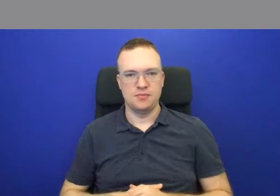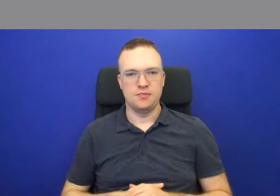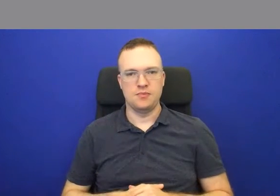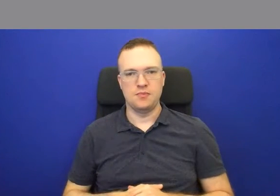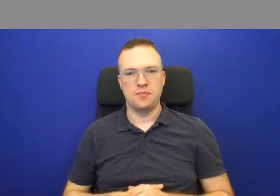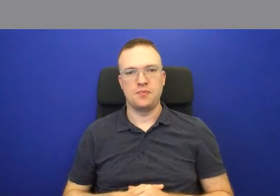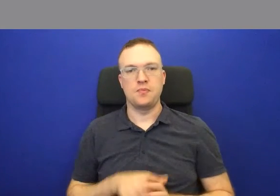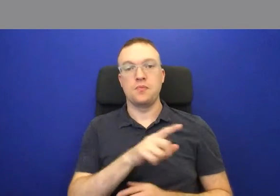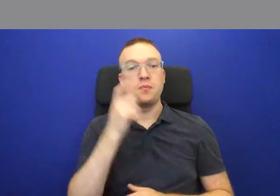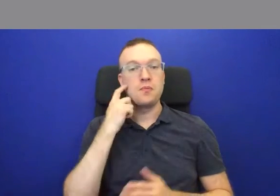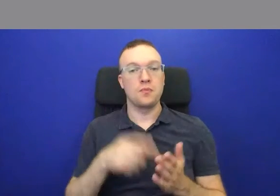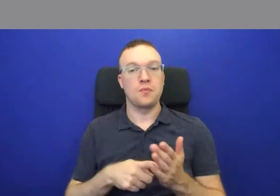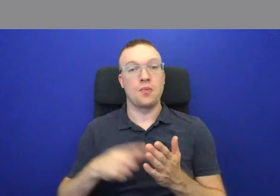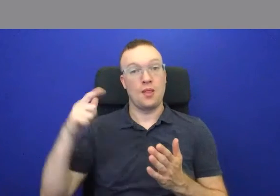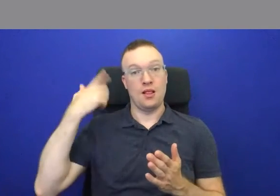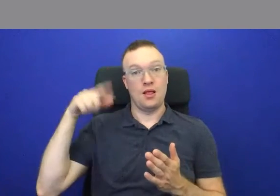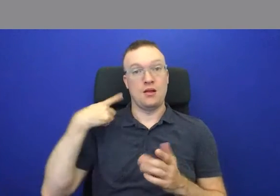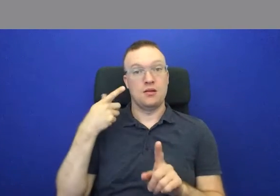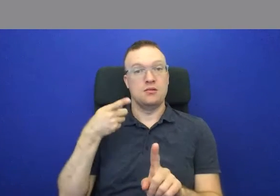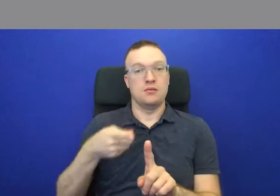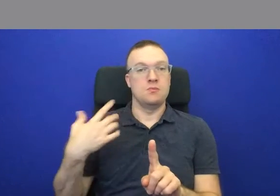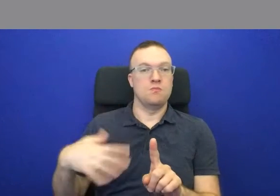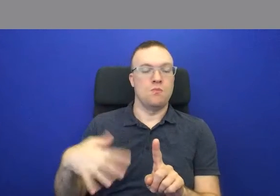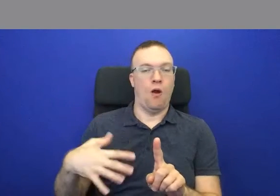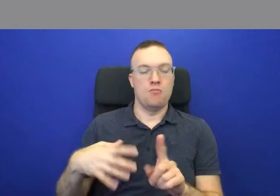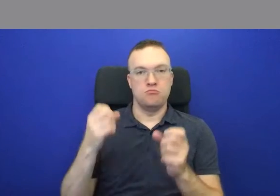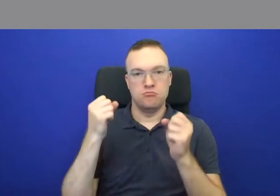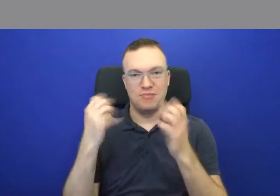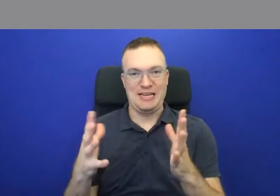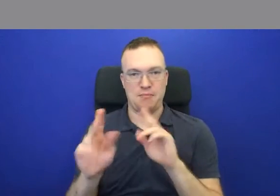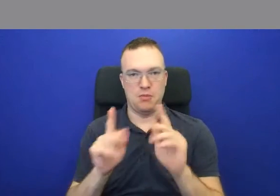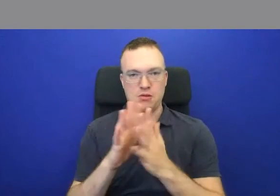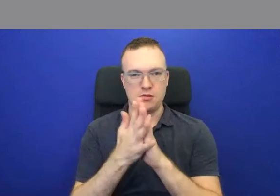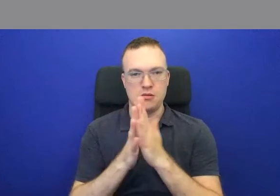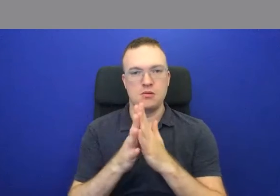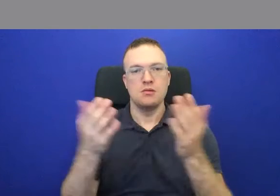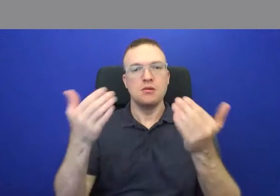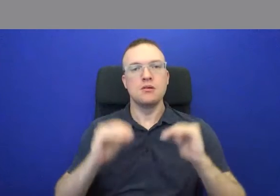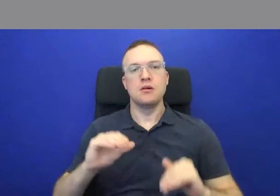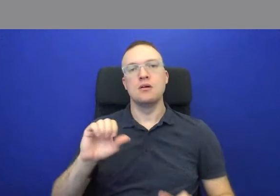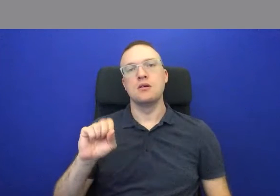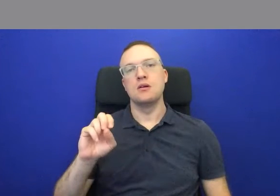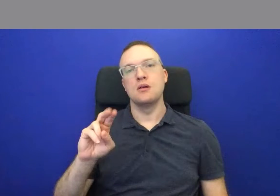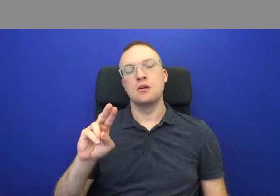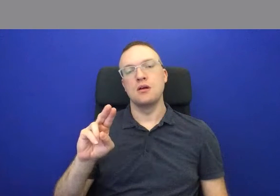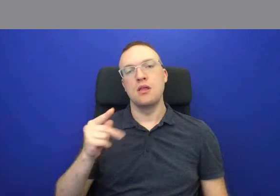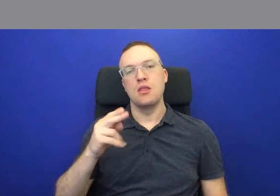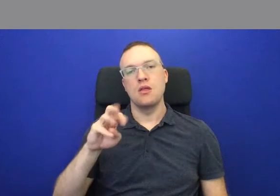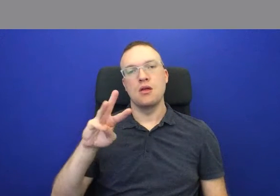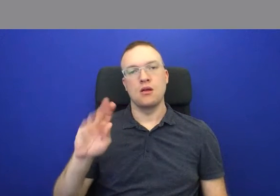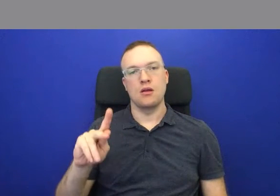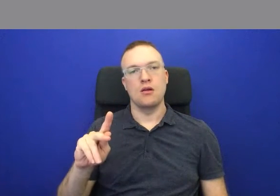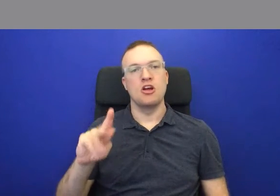notice that while London is incredibly crowded, Southwark is much less crowded.